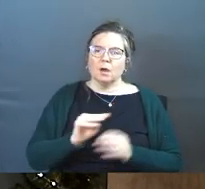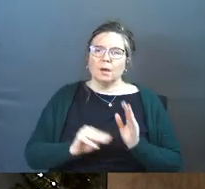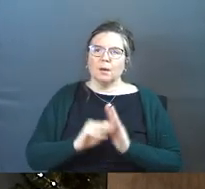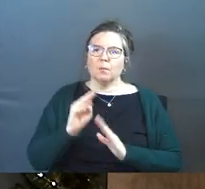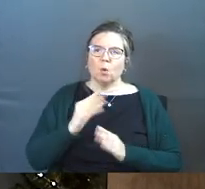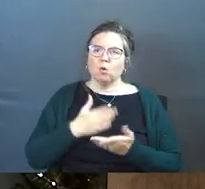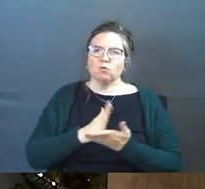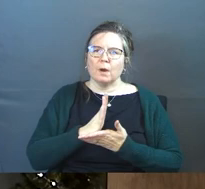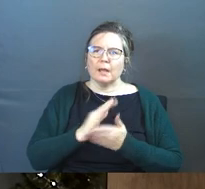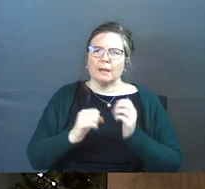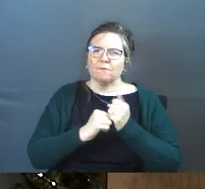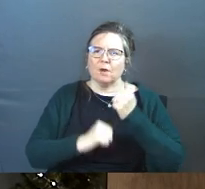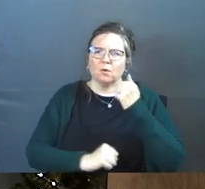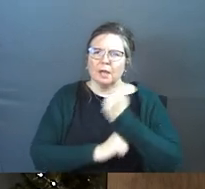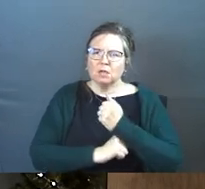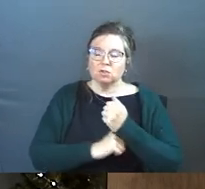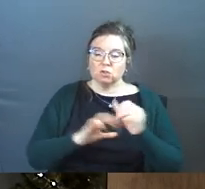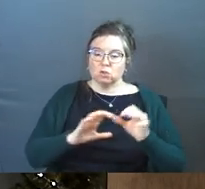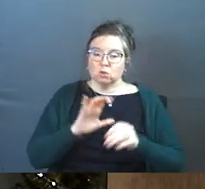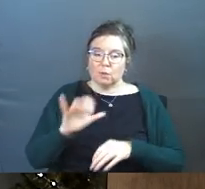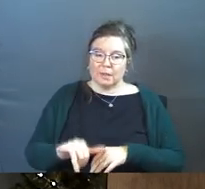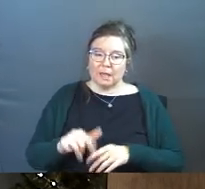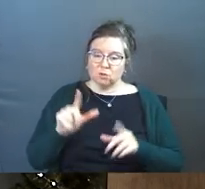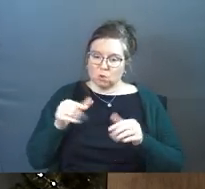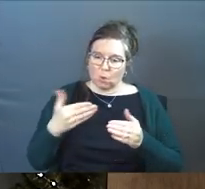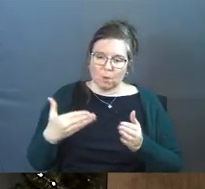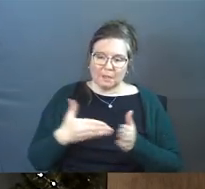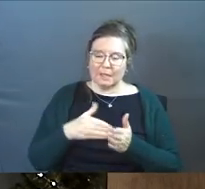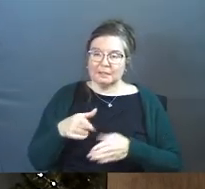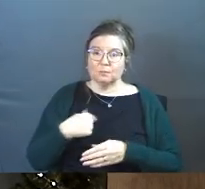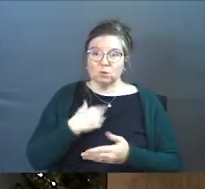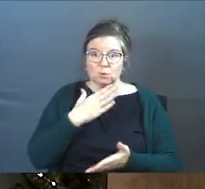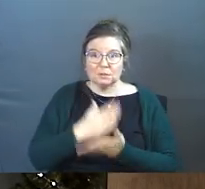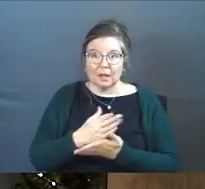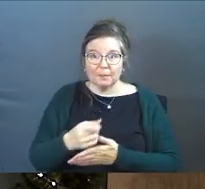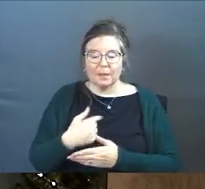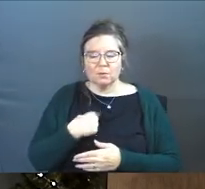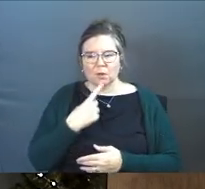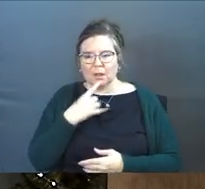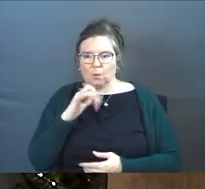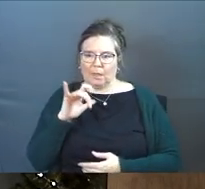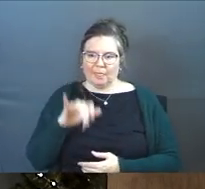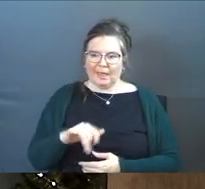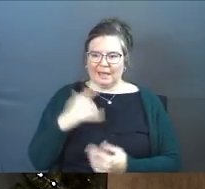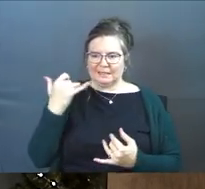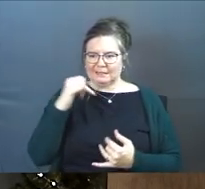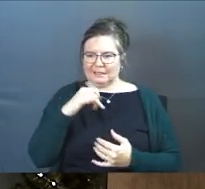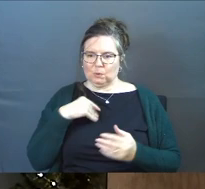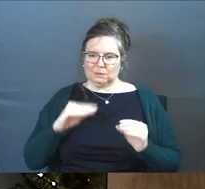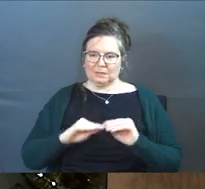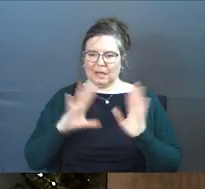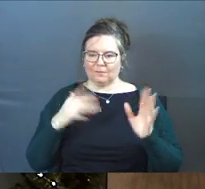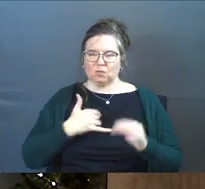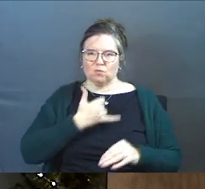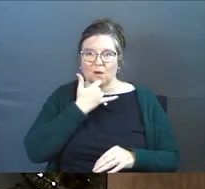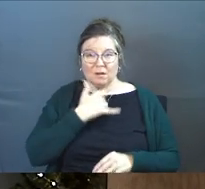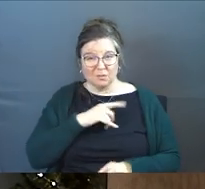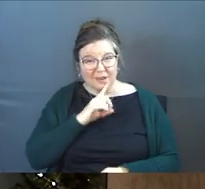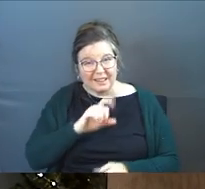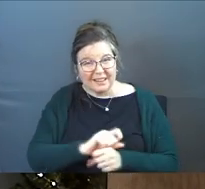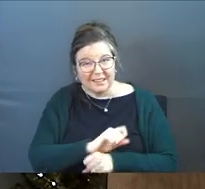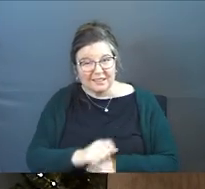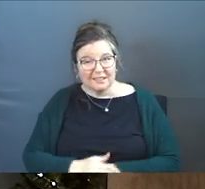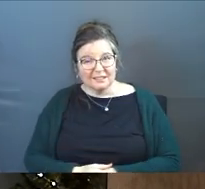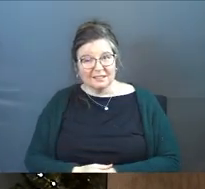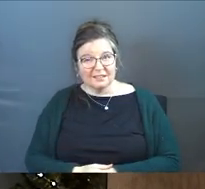moral right and foundation to do that? To go against him and to stop him? And you're like well that's silly. was obviously wrong. Was it?